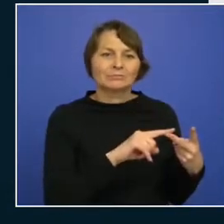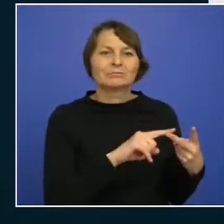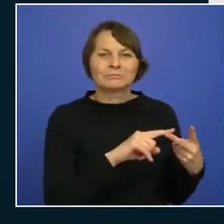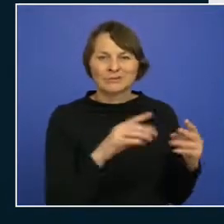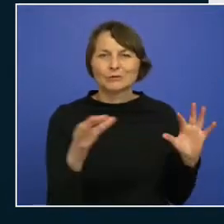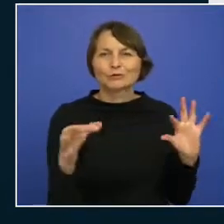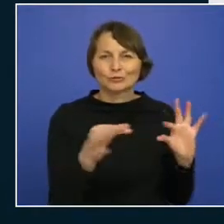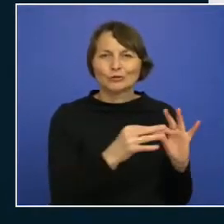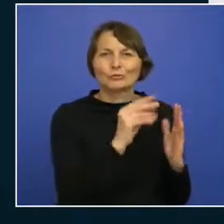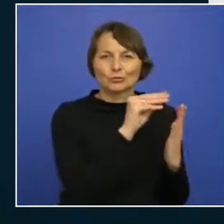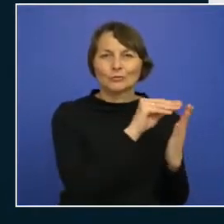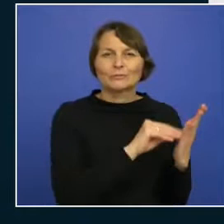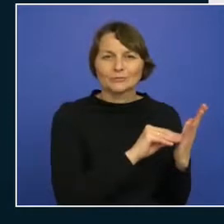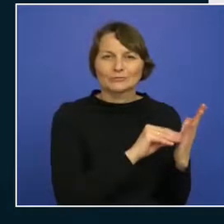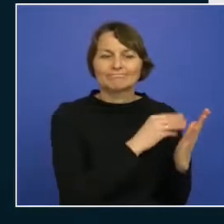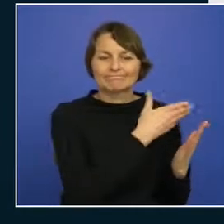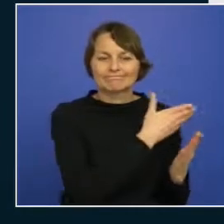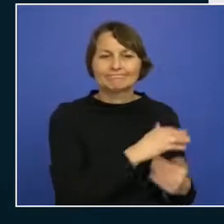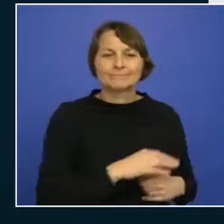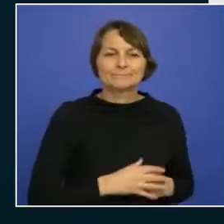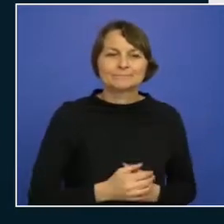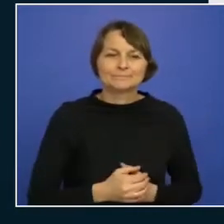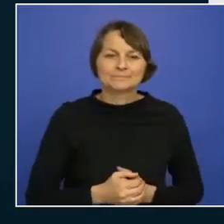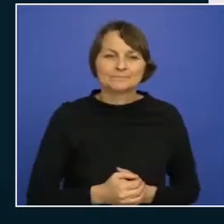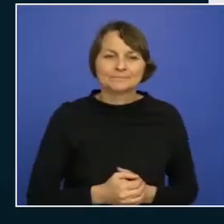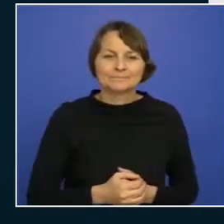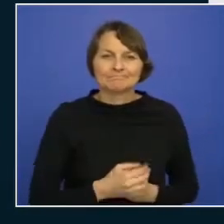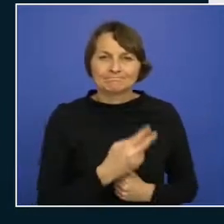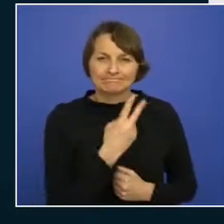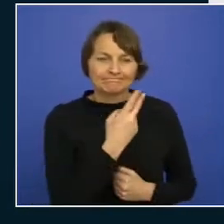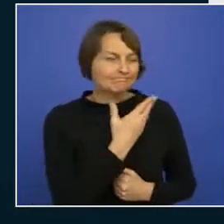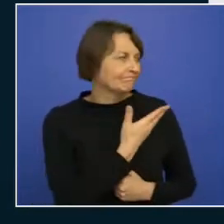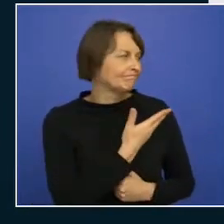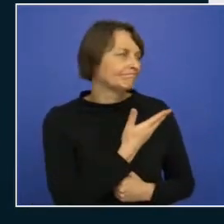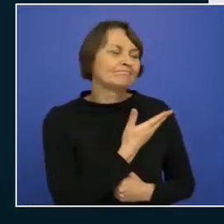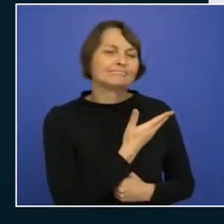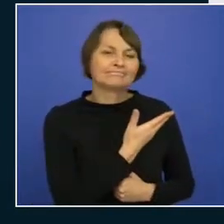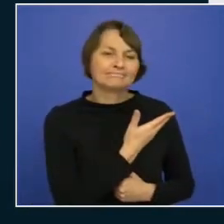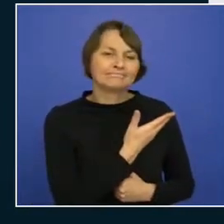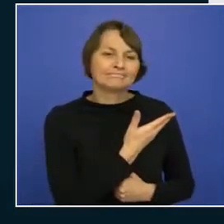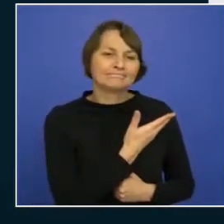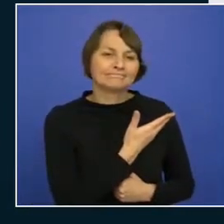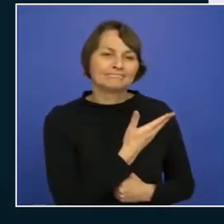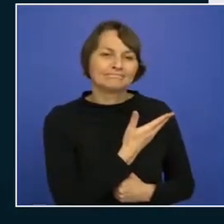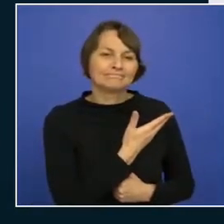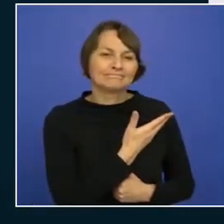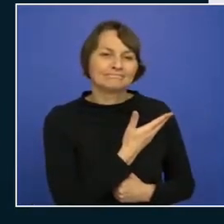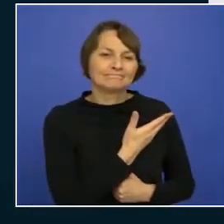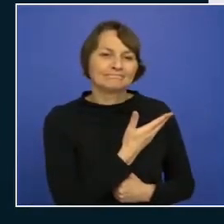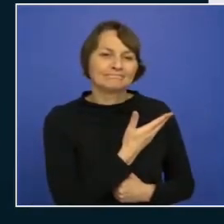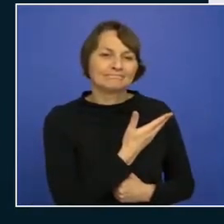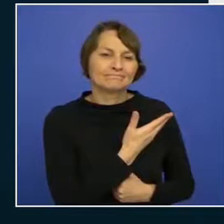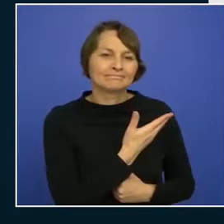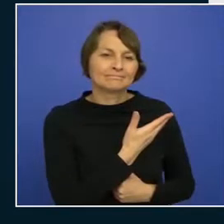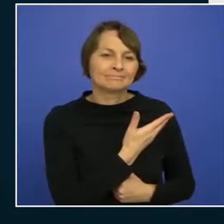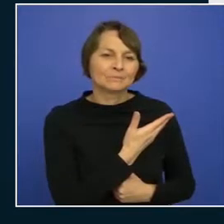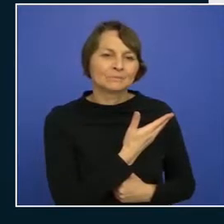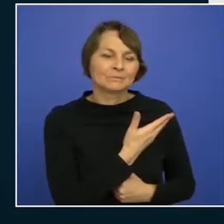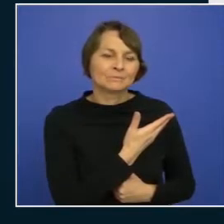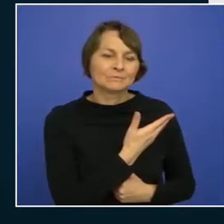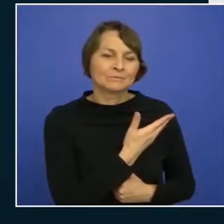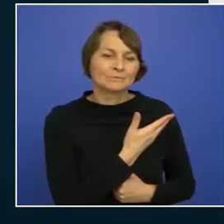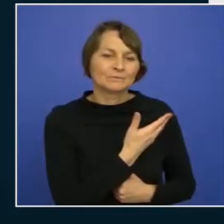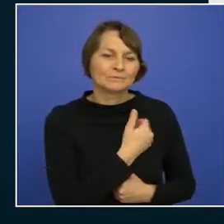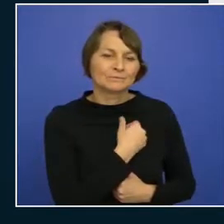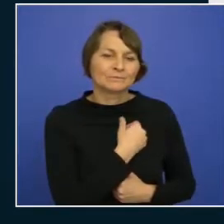itself and if I look at the platform I've got a platform management group with a management management group and inside